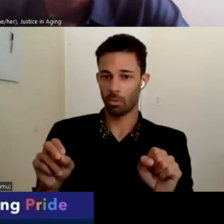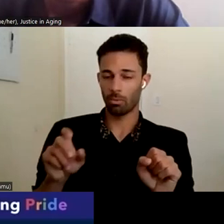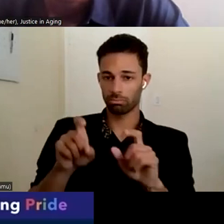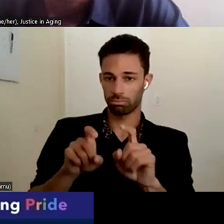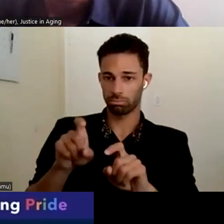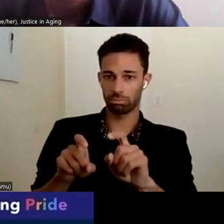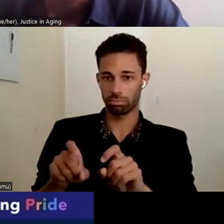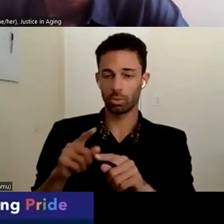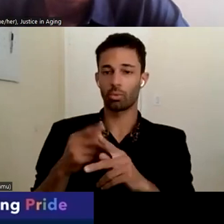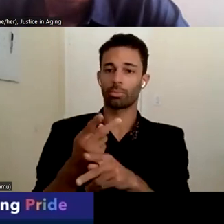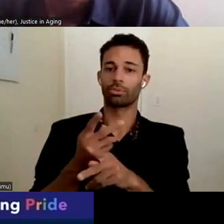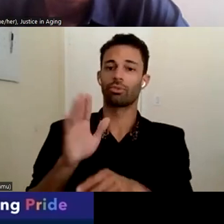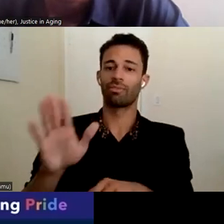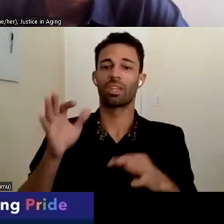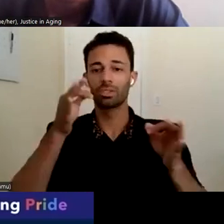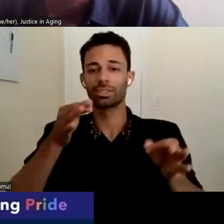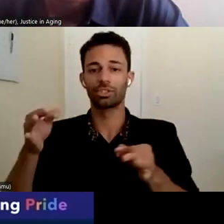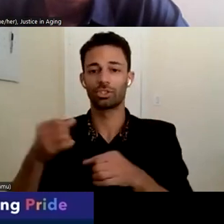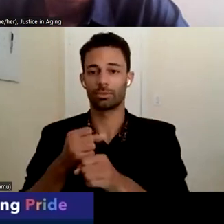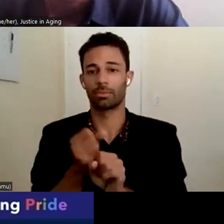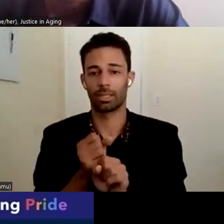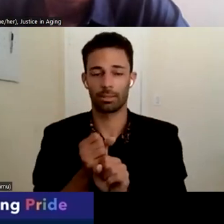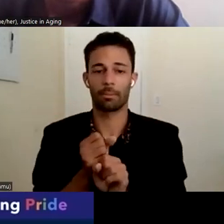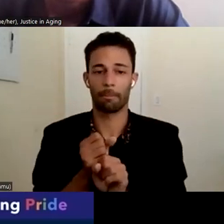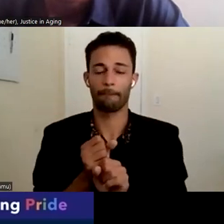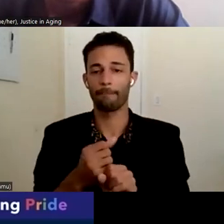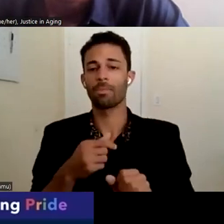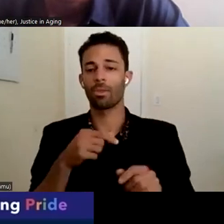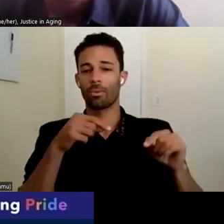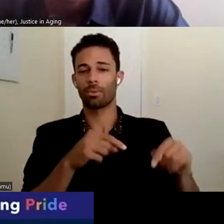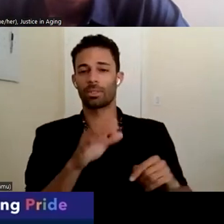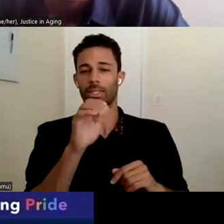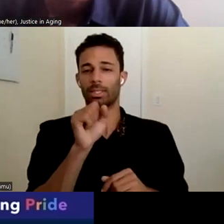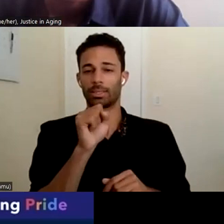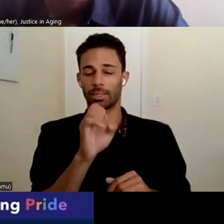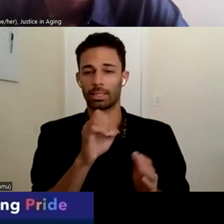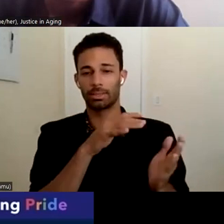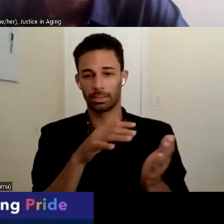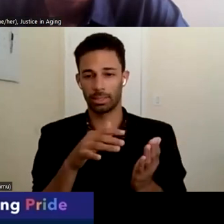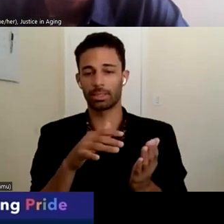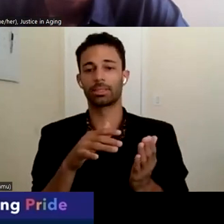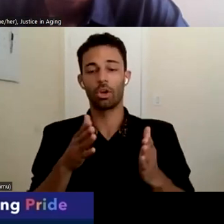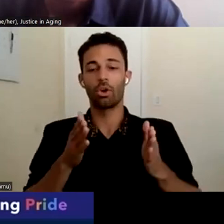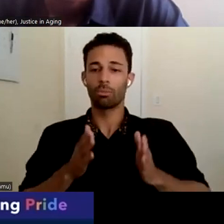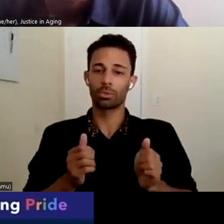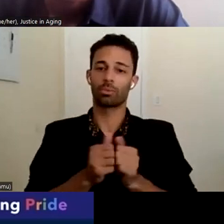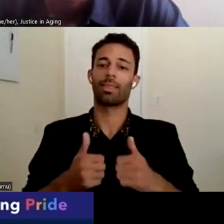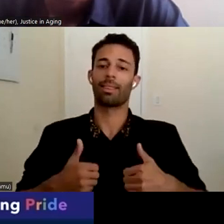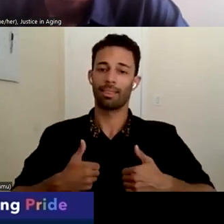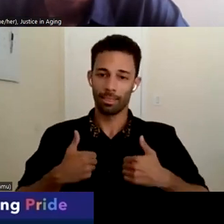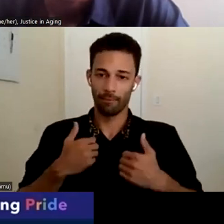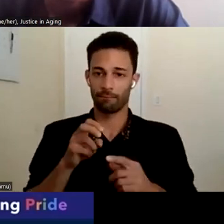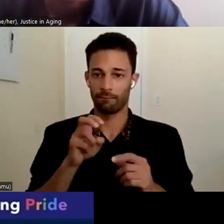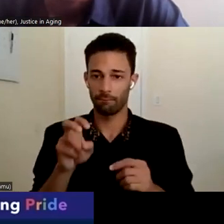making. So I would really look at these case studies. So having the person with lived experience, whether they're the person